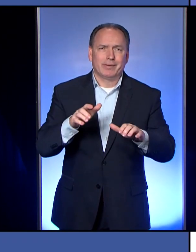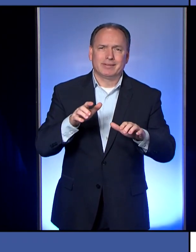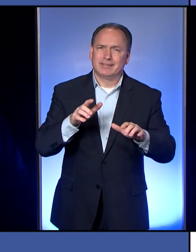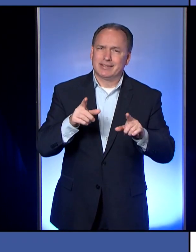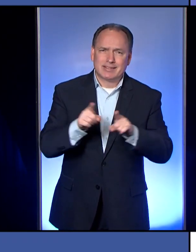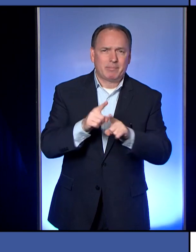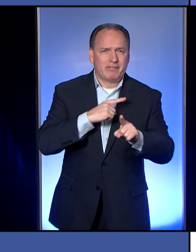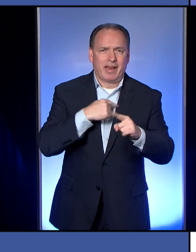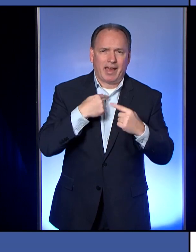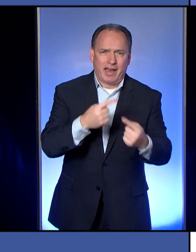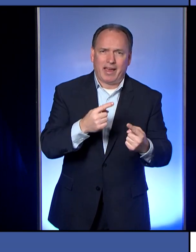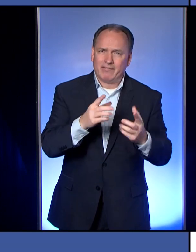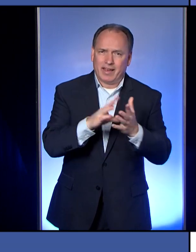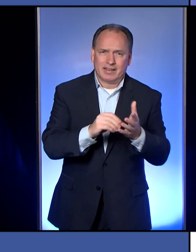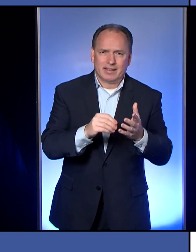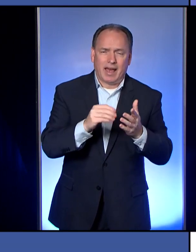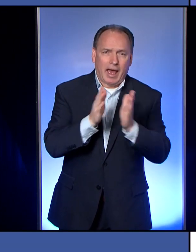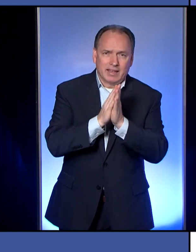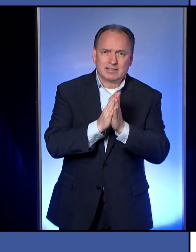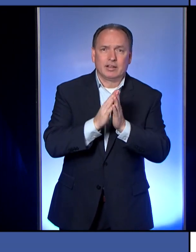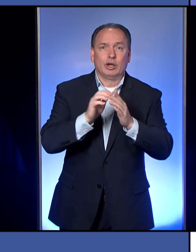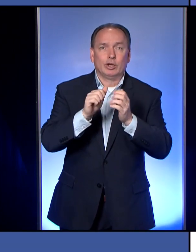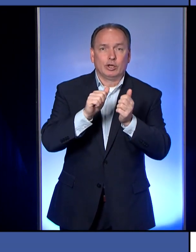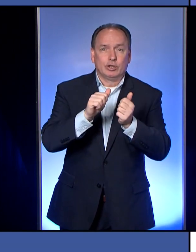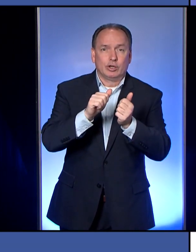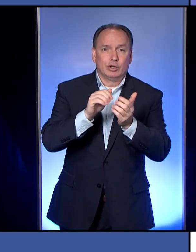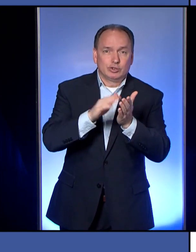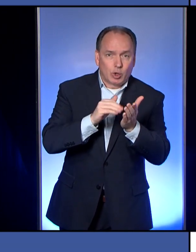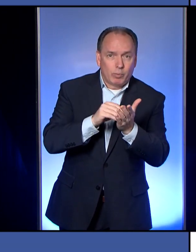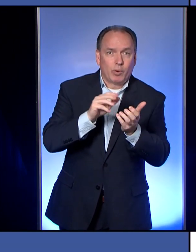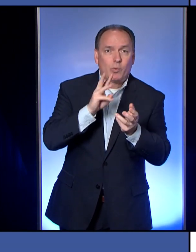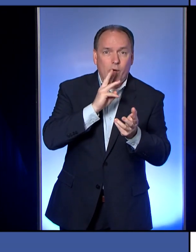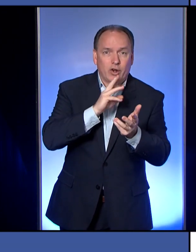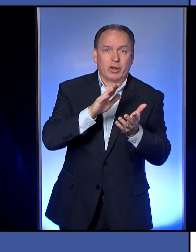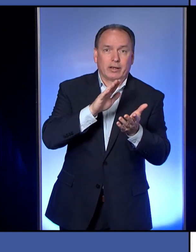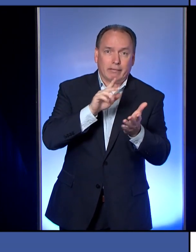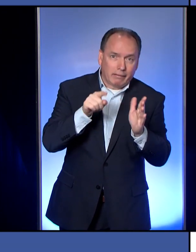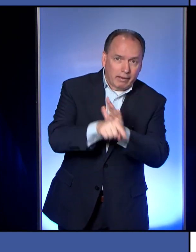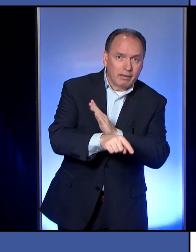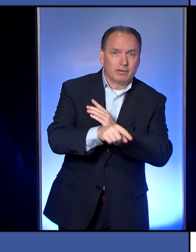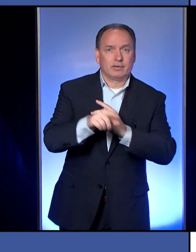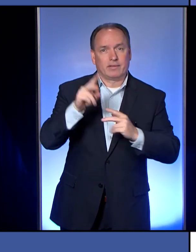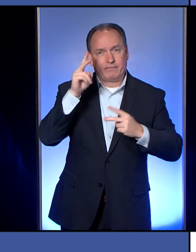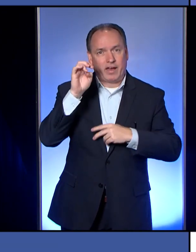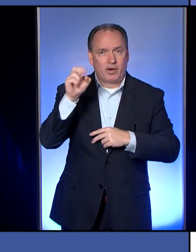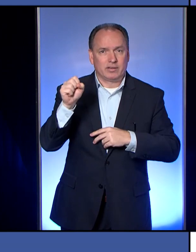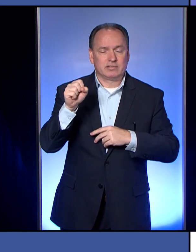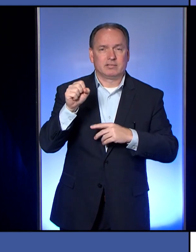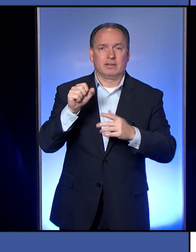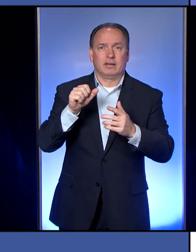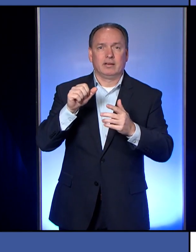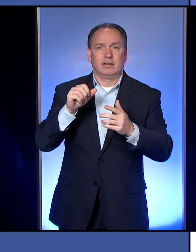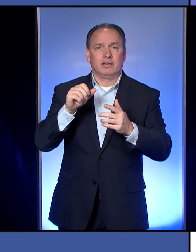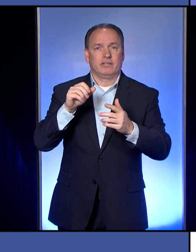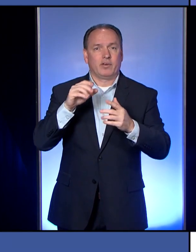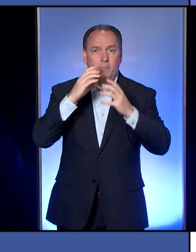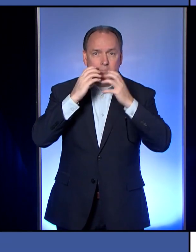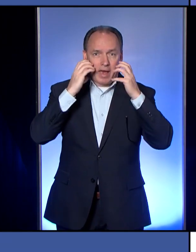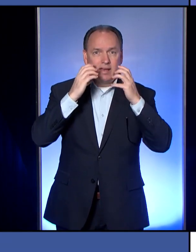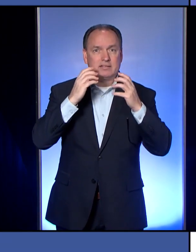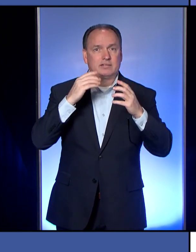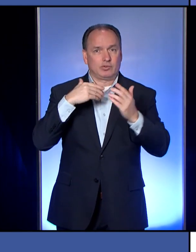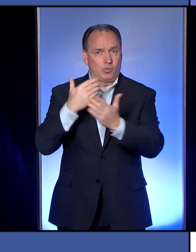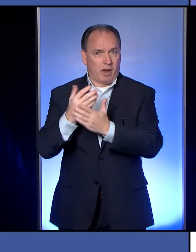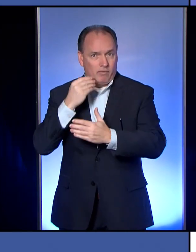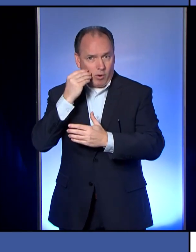wash it. Soap and water kills this virus. Any household cleaner kills this virus. So if you have a mask and you get home, just